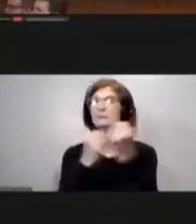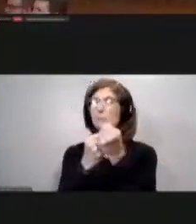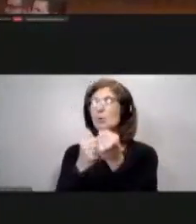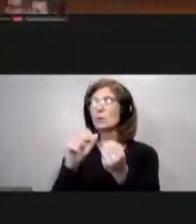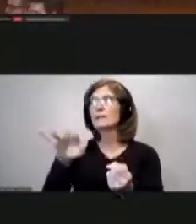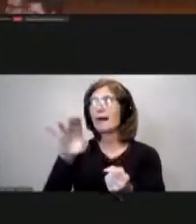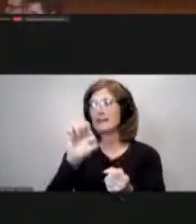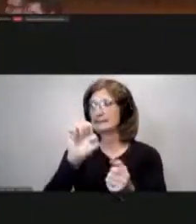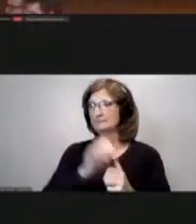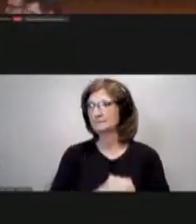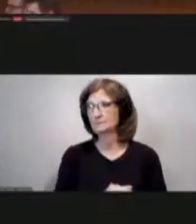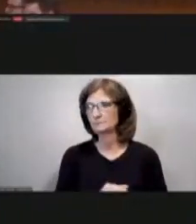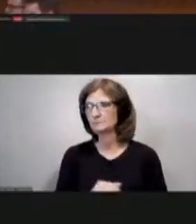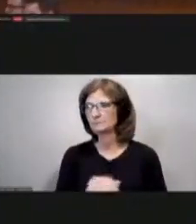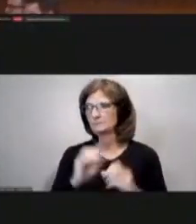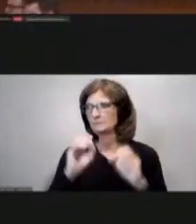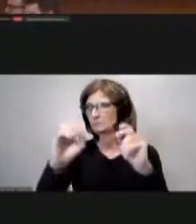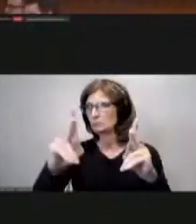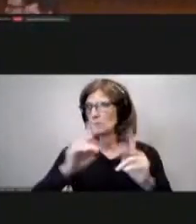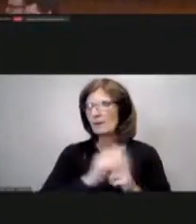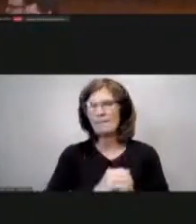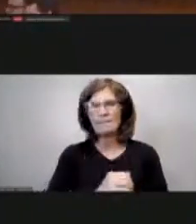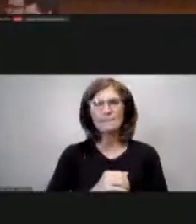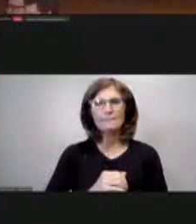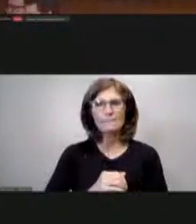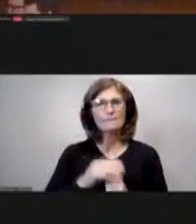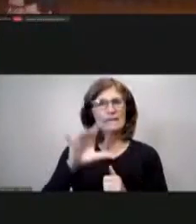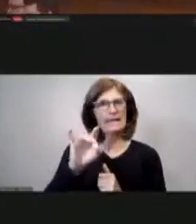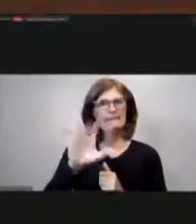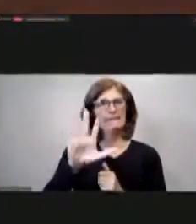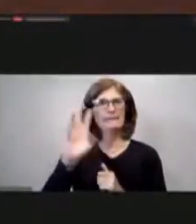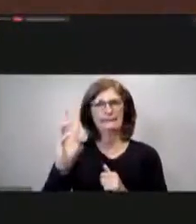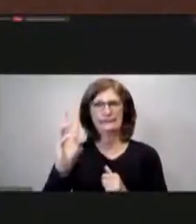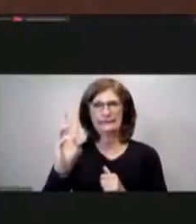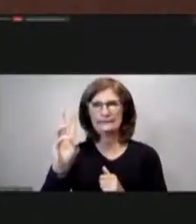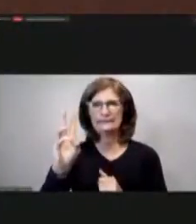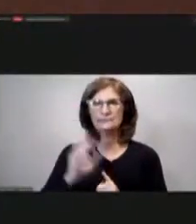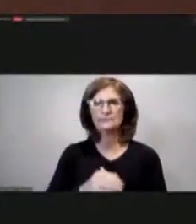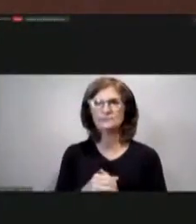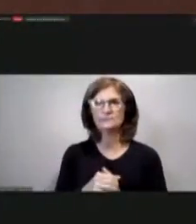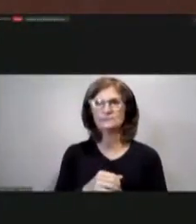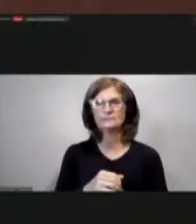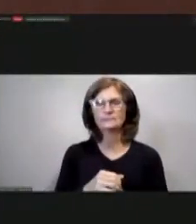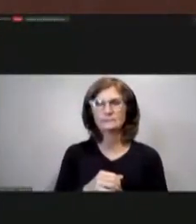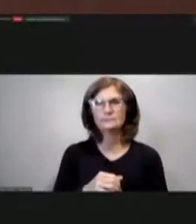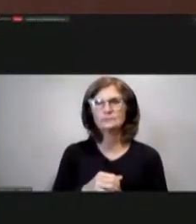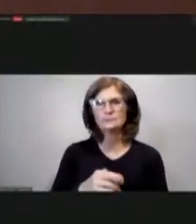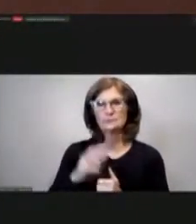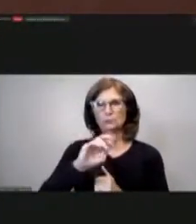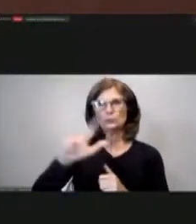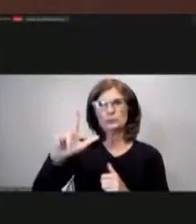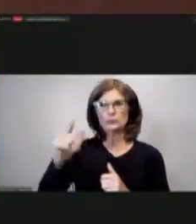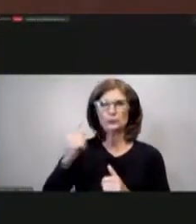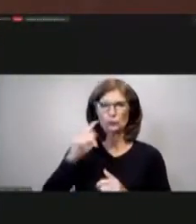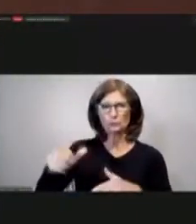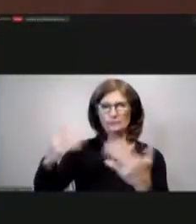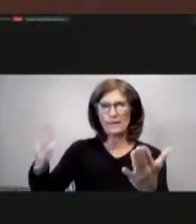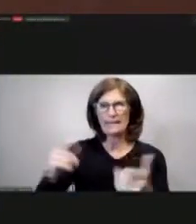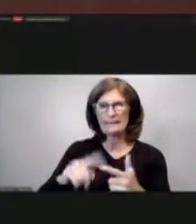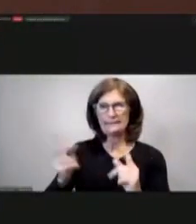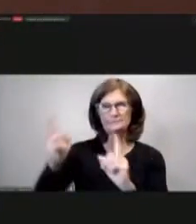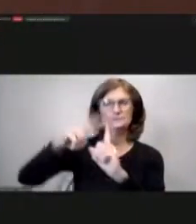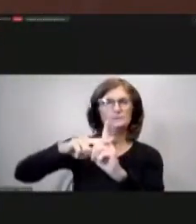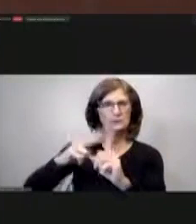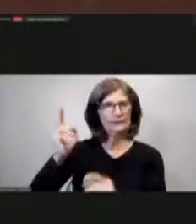any opposed affirmative recommendation bill 856 bill 856 resolution providing for the designation as a